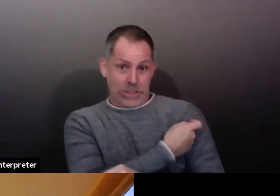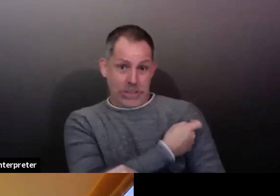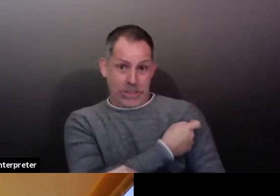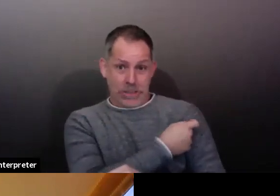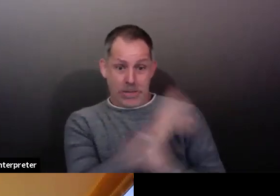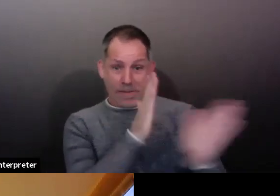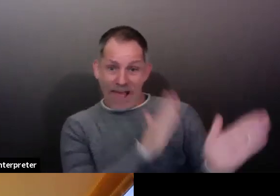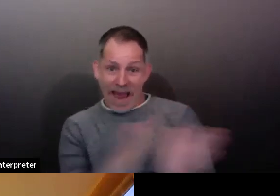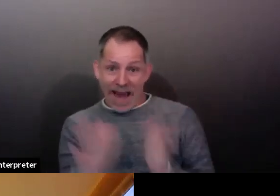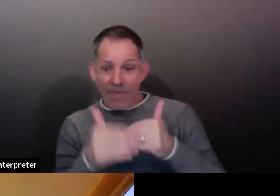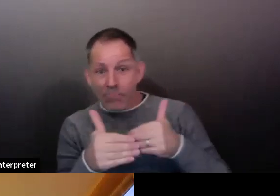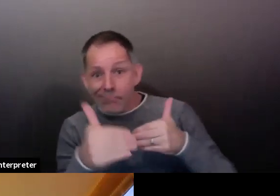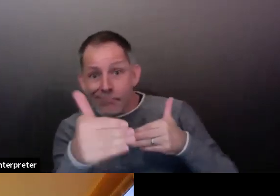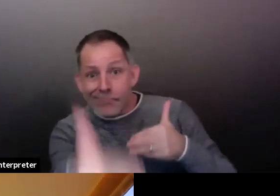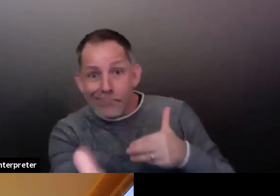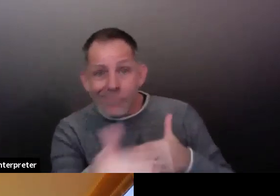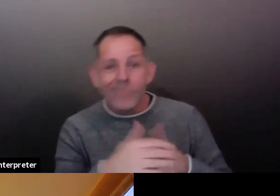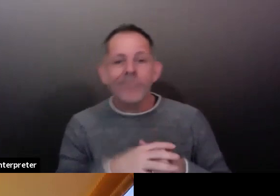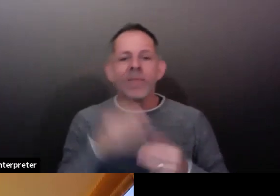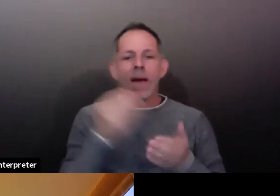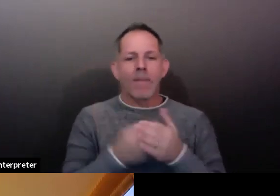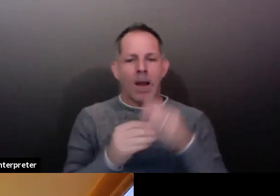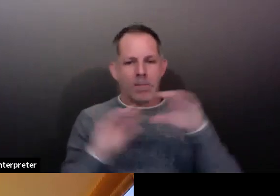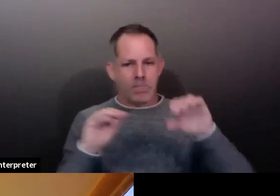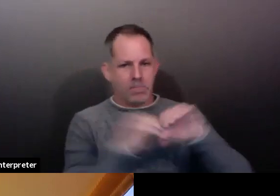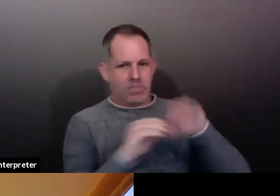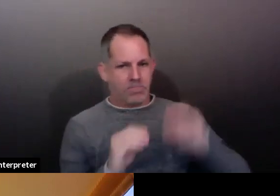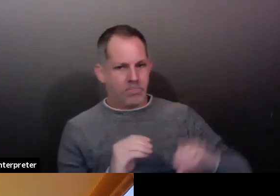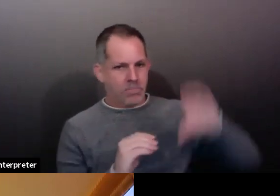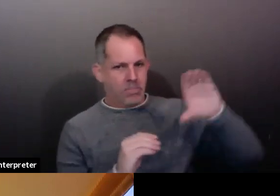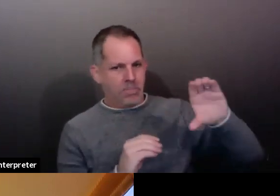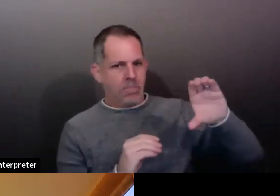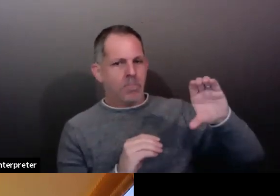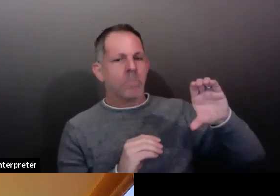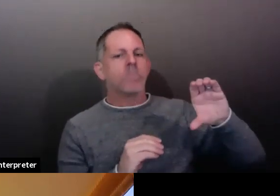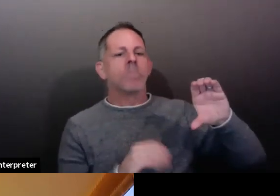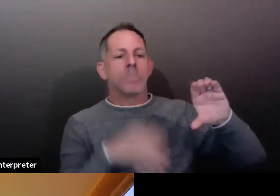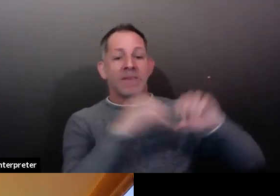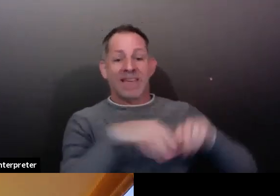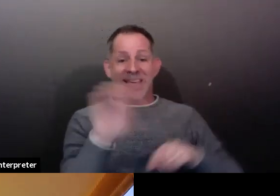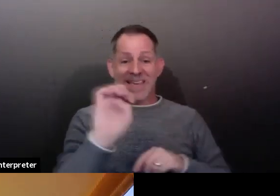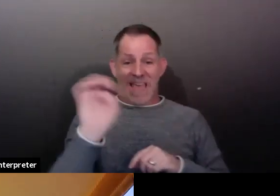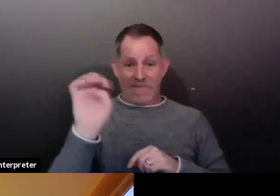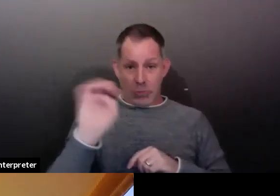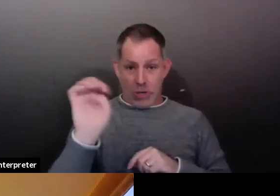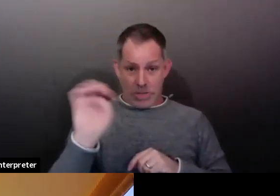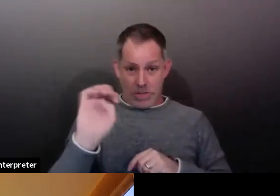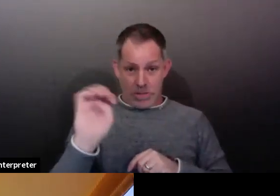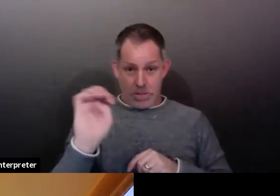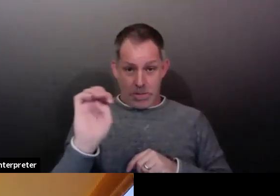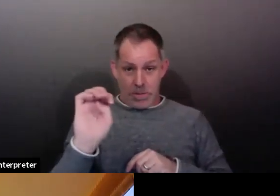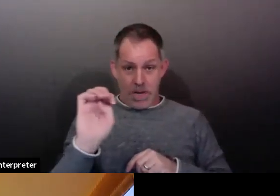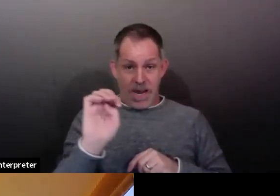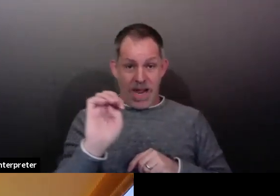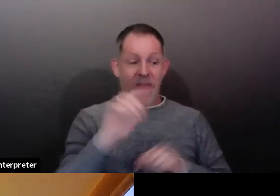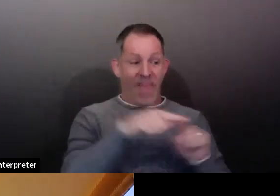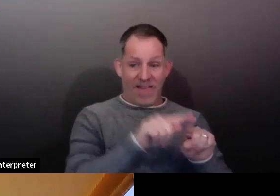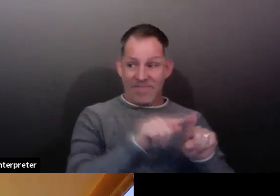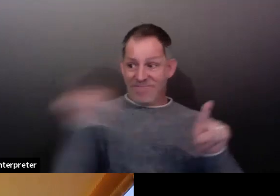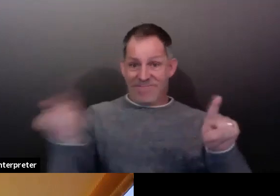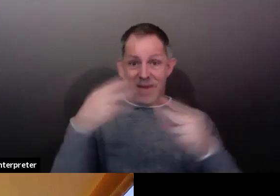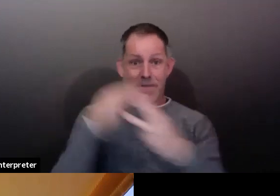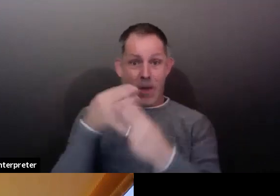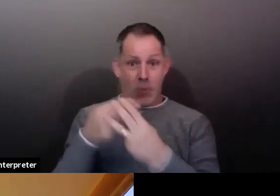quarantine center in Everett and then move it out to Monroe. That will have to continue into 2021 and it's expensive.